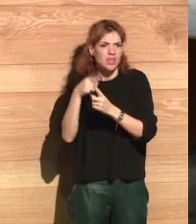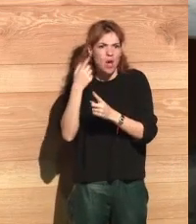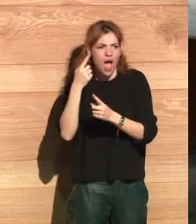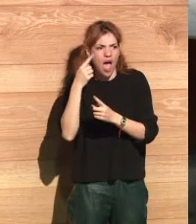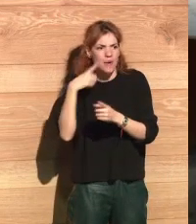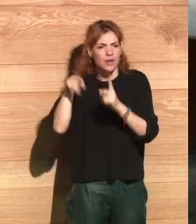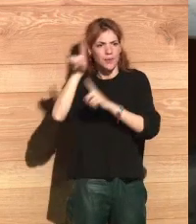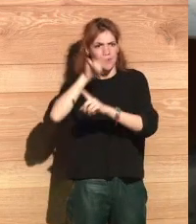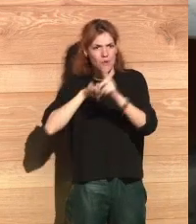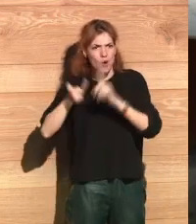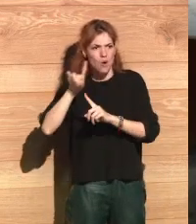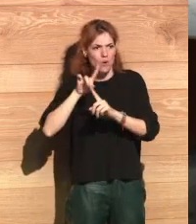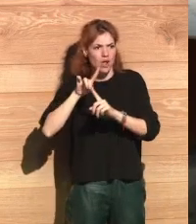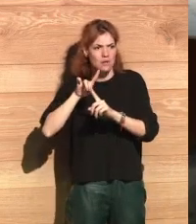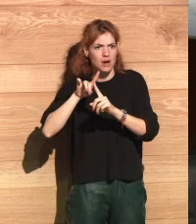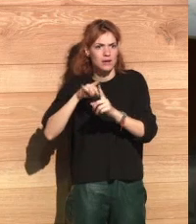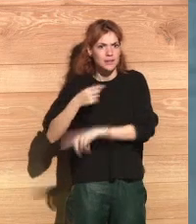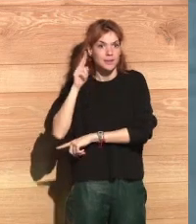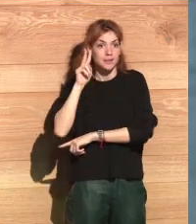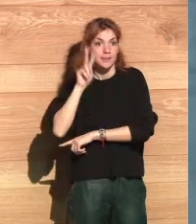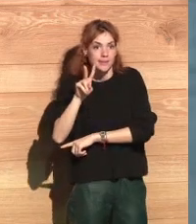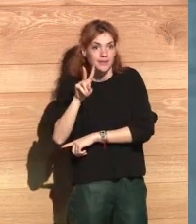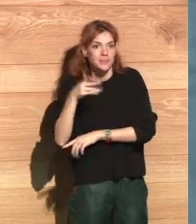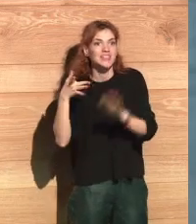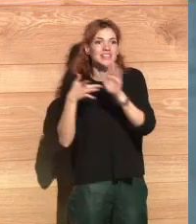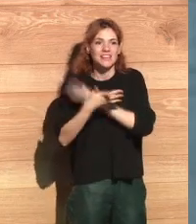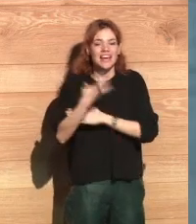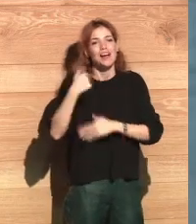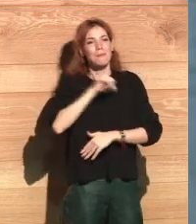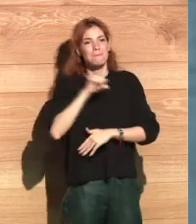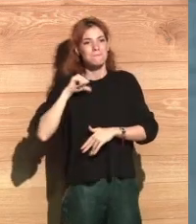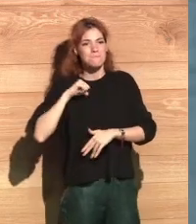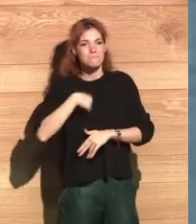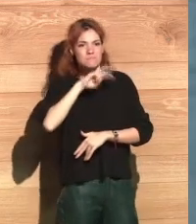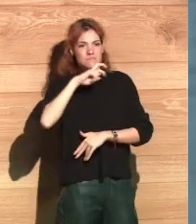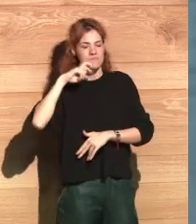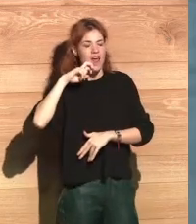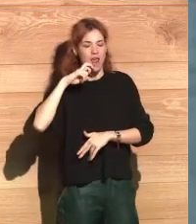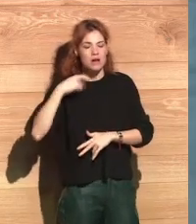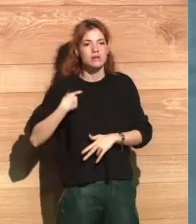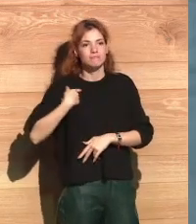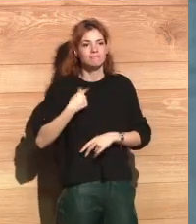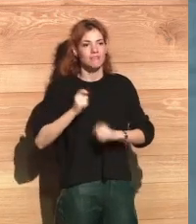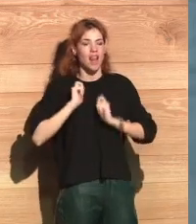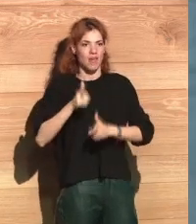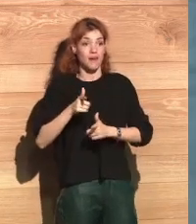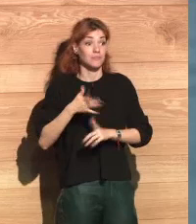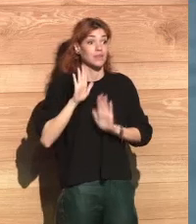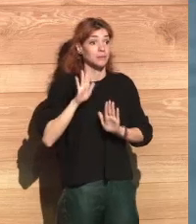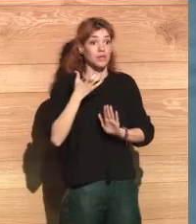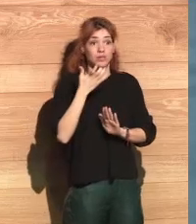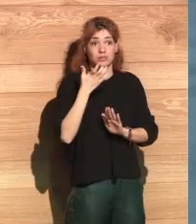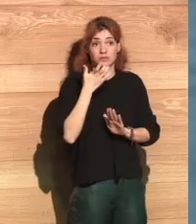they can understand that there is an underlying conflict, obviously they will value their privacy.